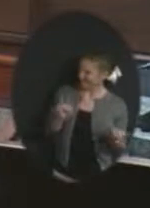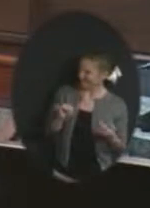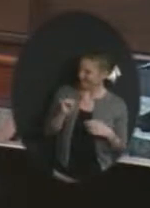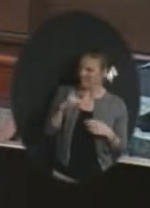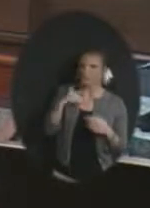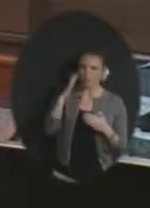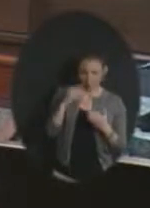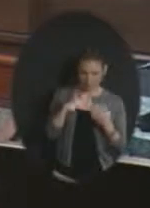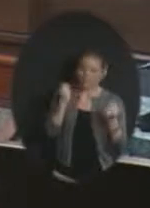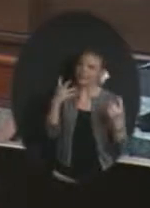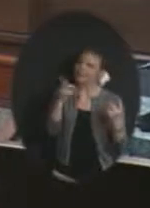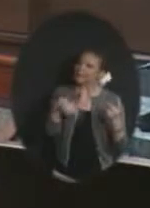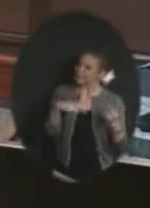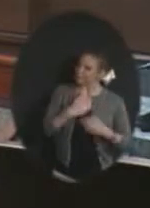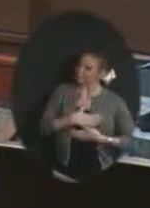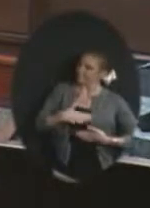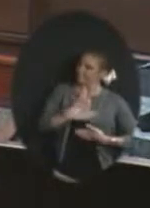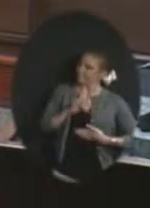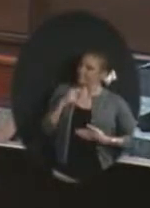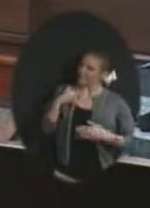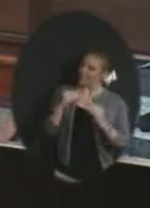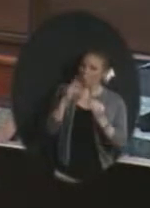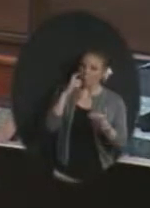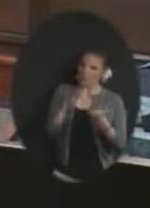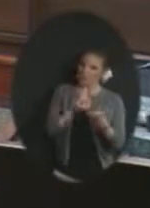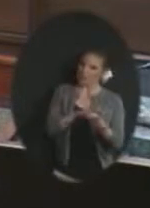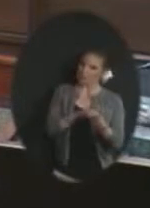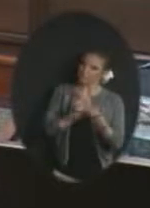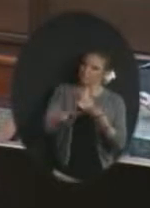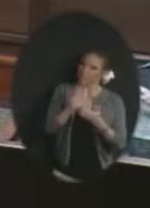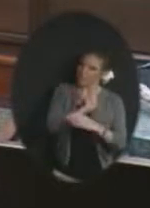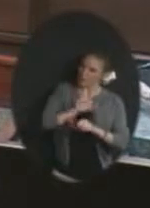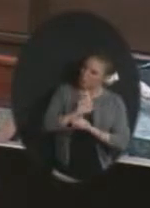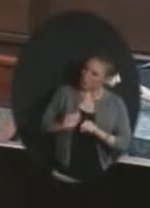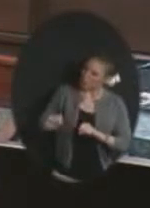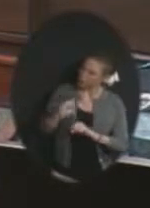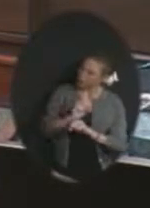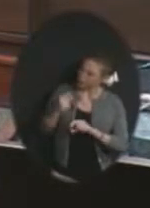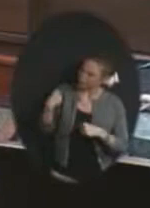several that they would really enjoy that. They work really hard.